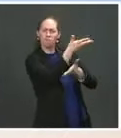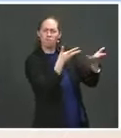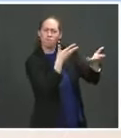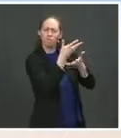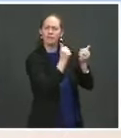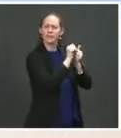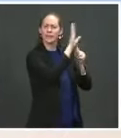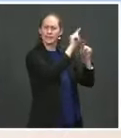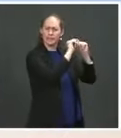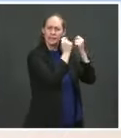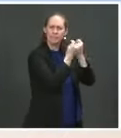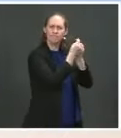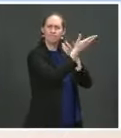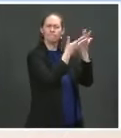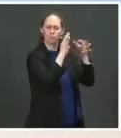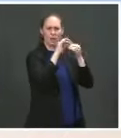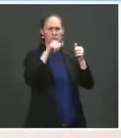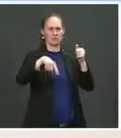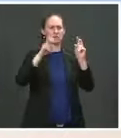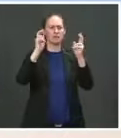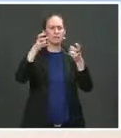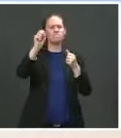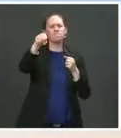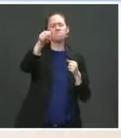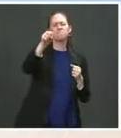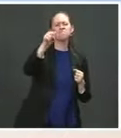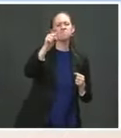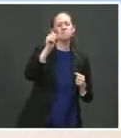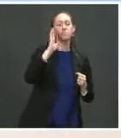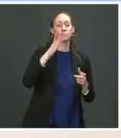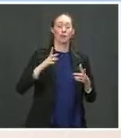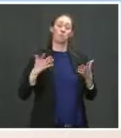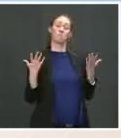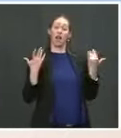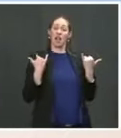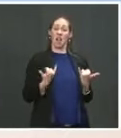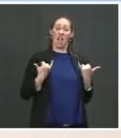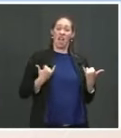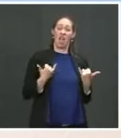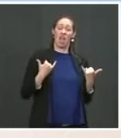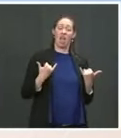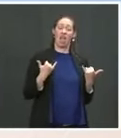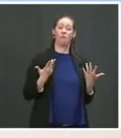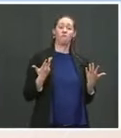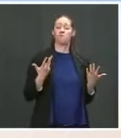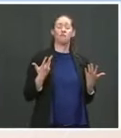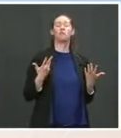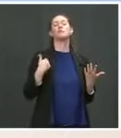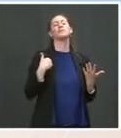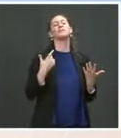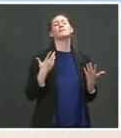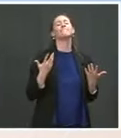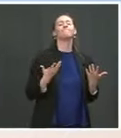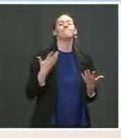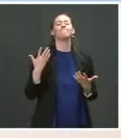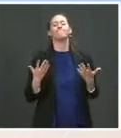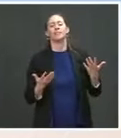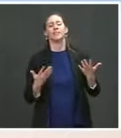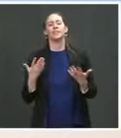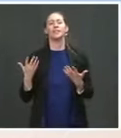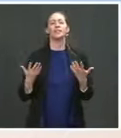on this subject. We're not at a place where we feel like we're prepared to, you know,